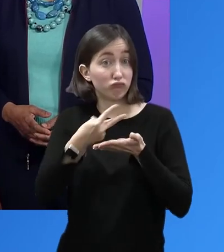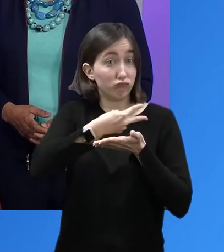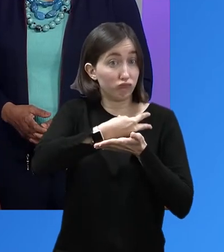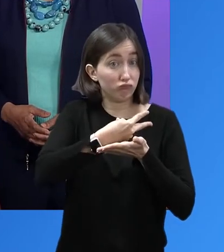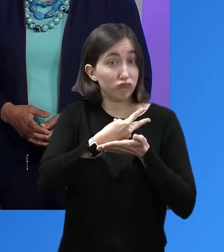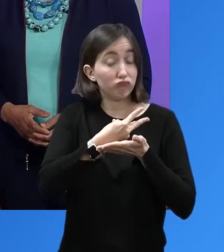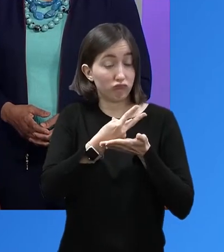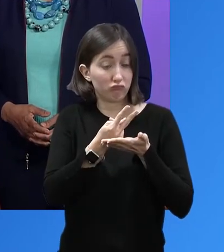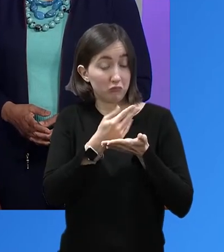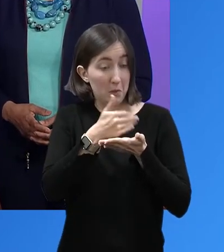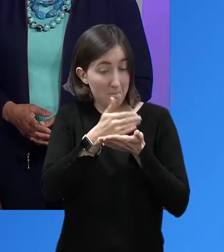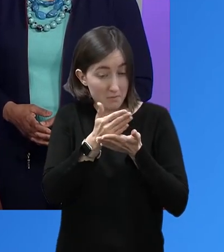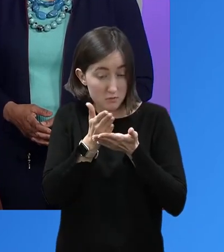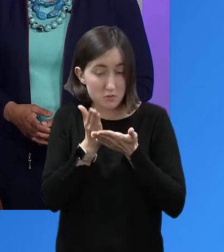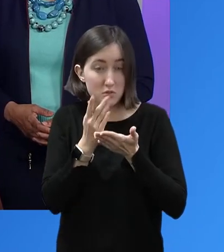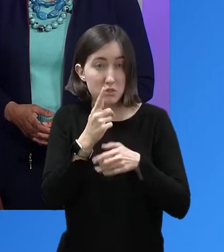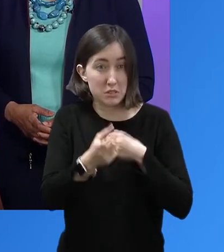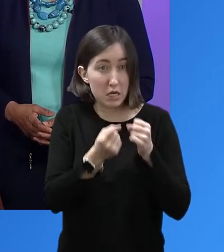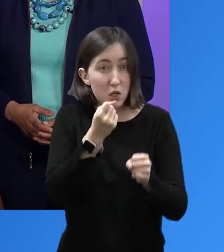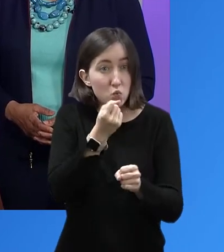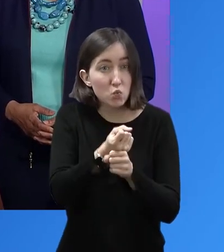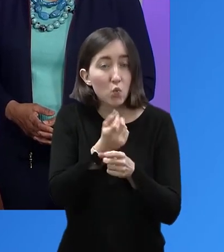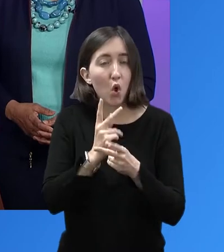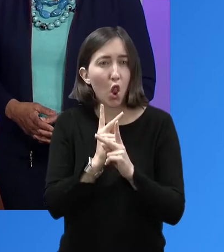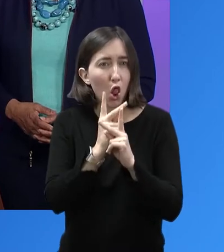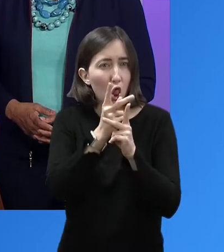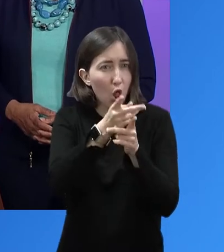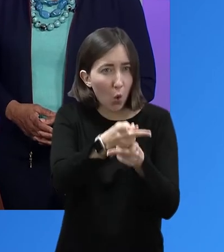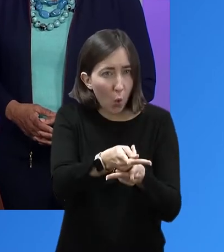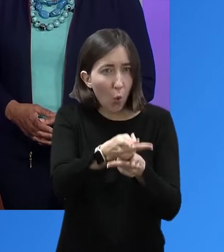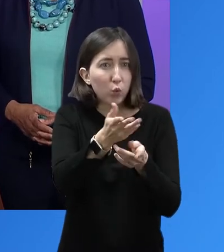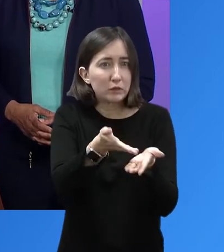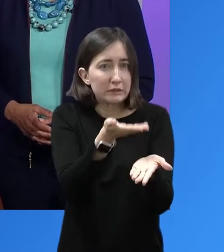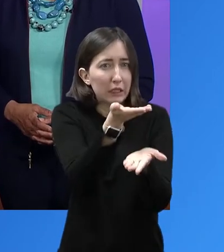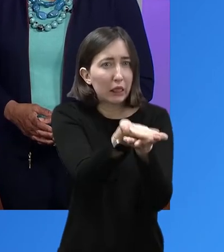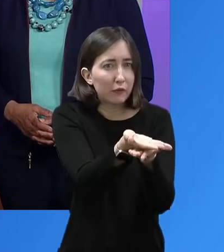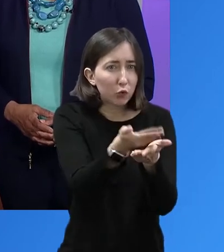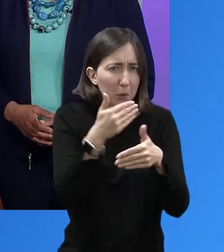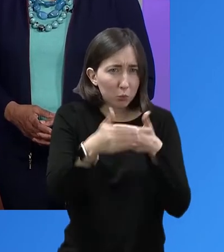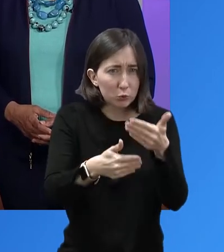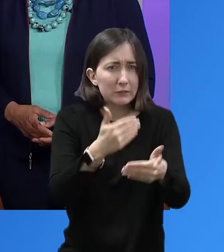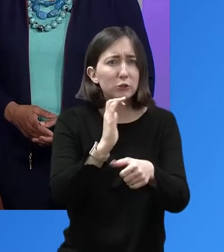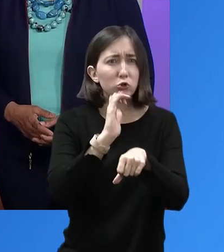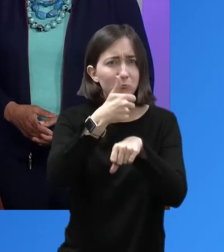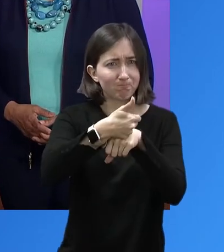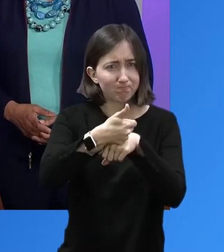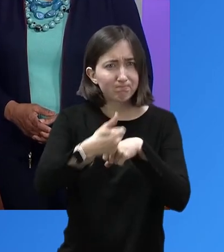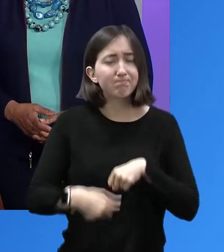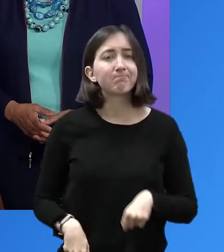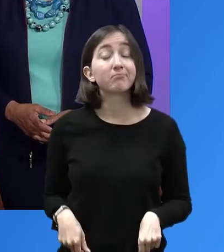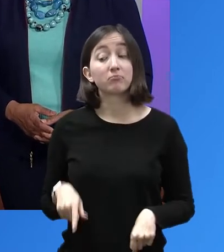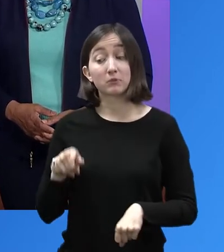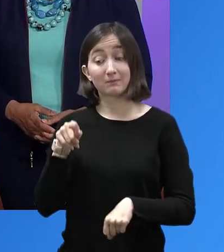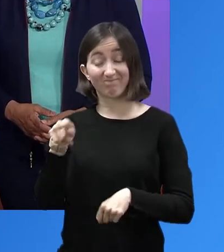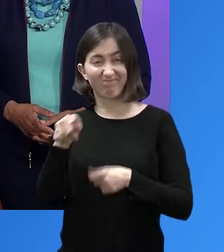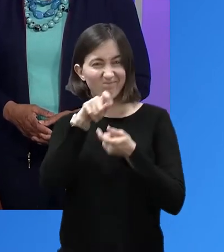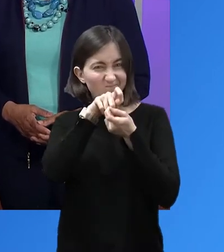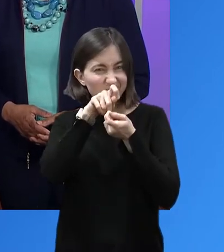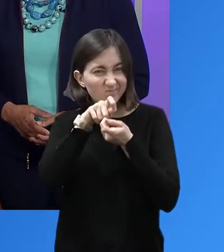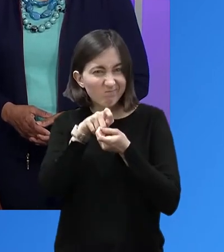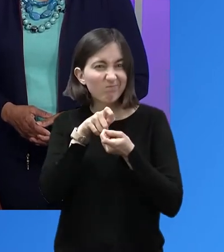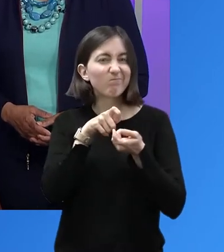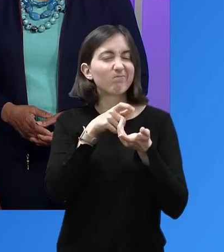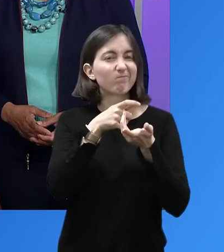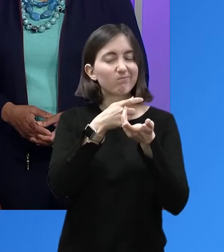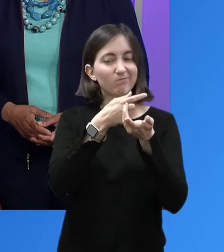development of mythology and loan delivery procedures. In particular, she has worked hard to level